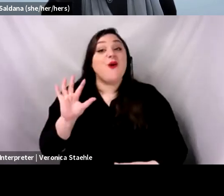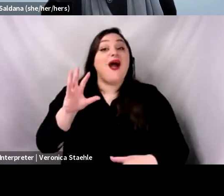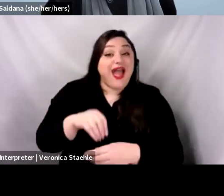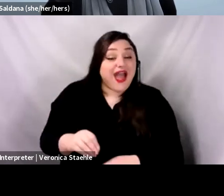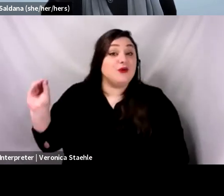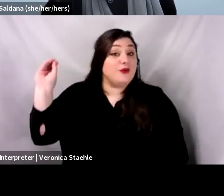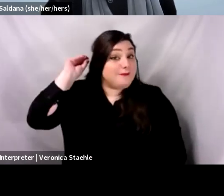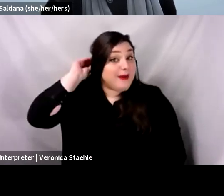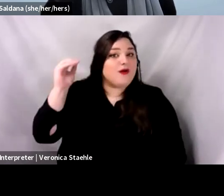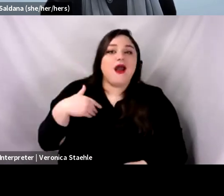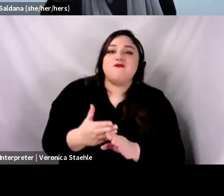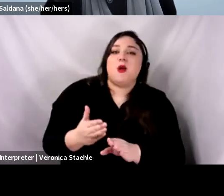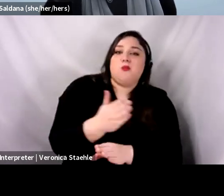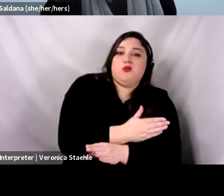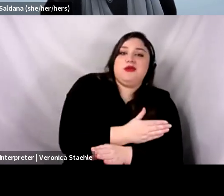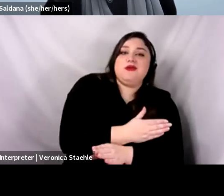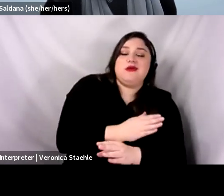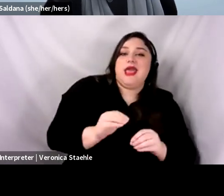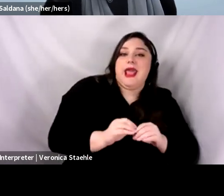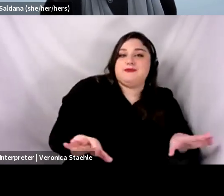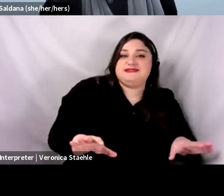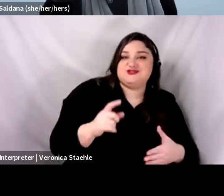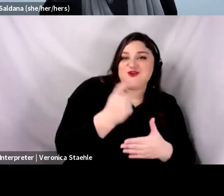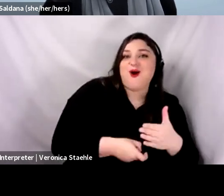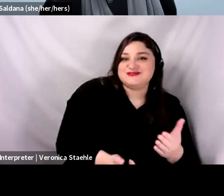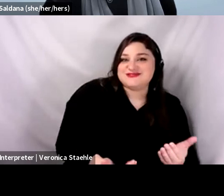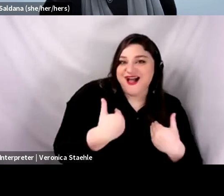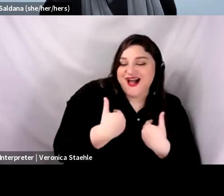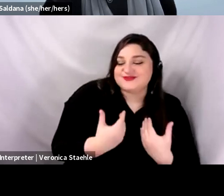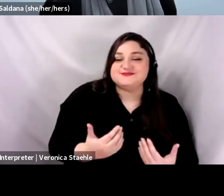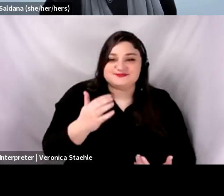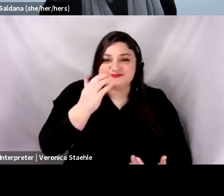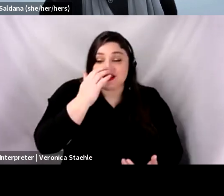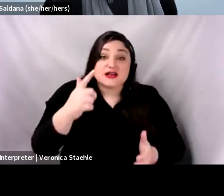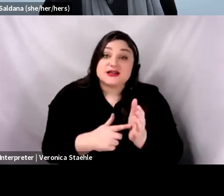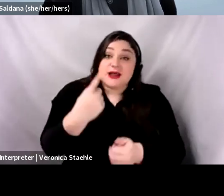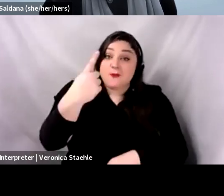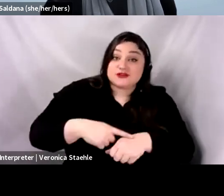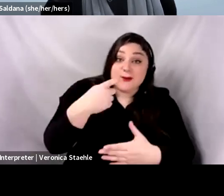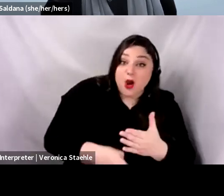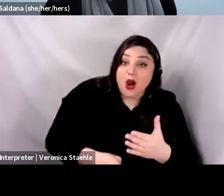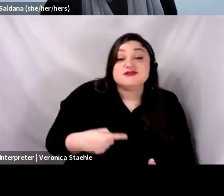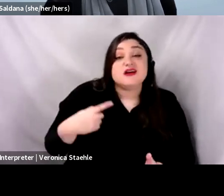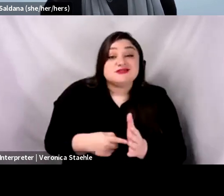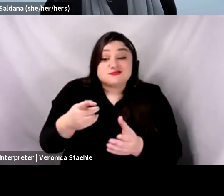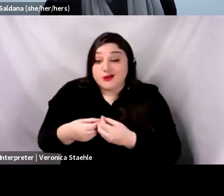-implementation costs are one-time costs. Sometimes they are sunk costs.